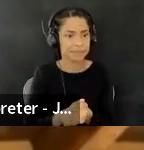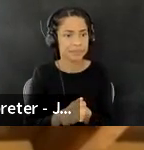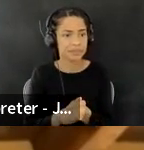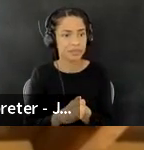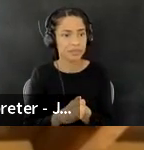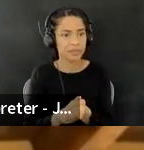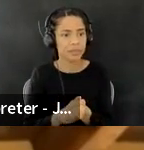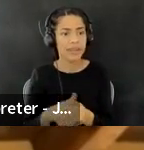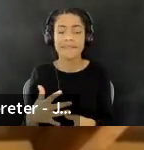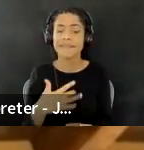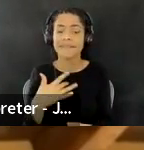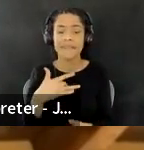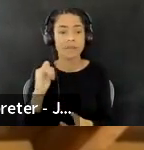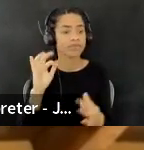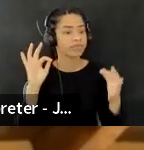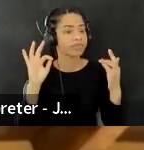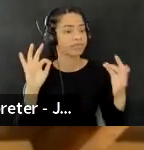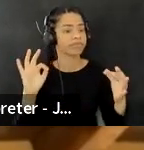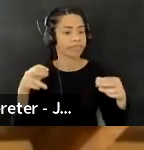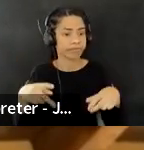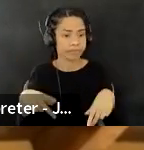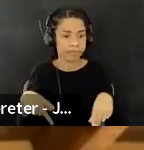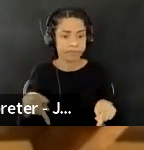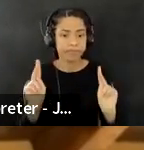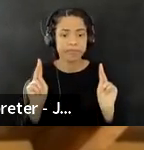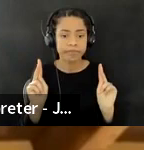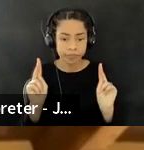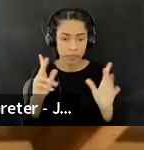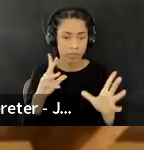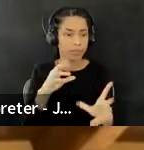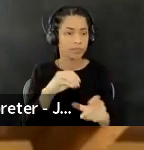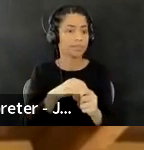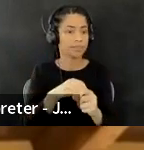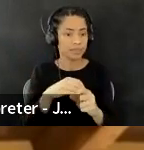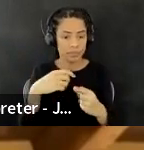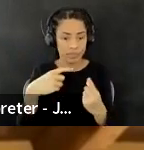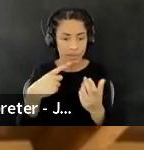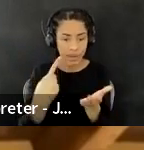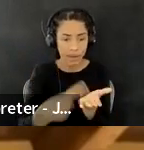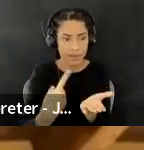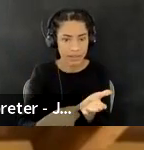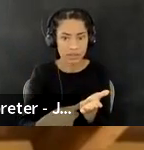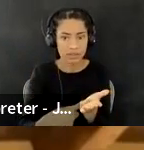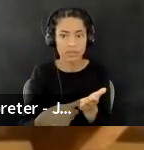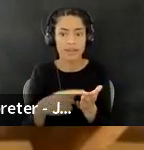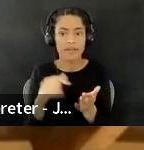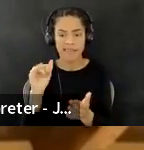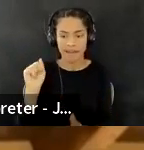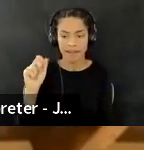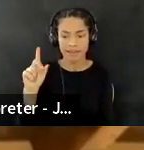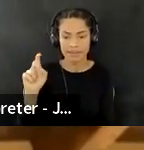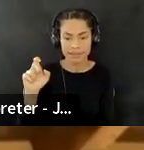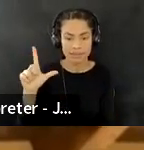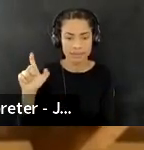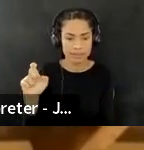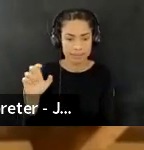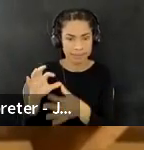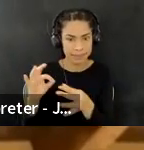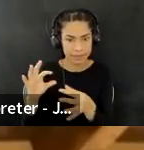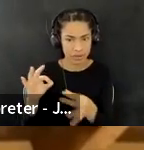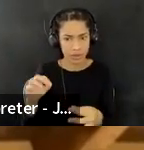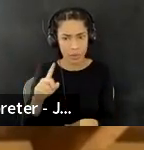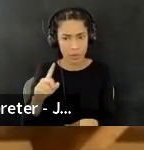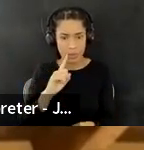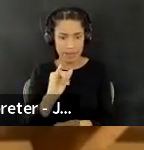opportune to join in Cinepet discussions, as Adele said, to be in moments really a student and